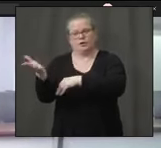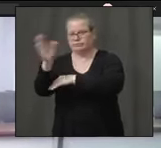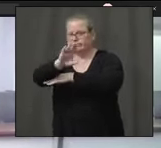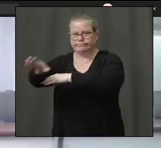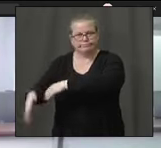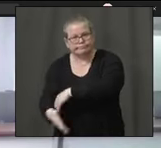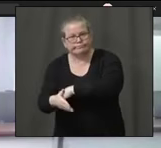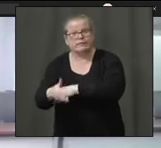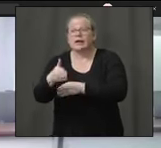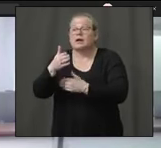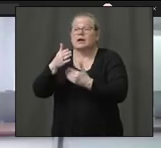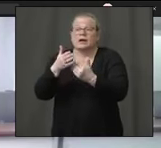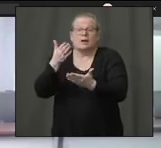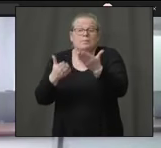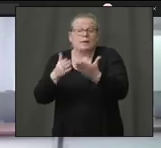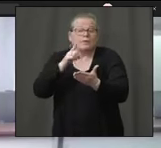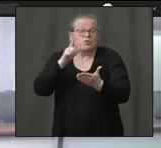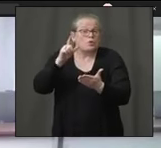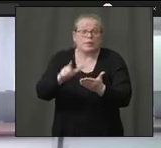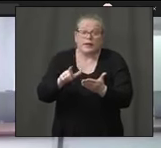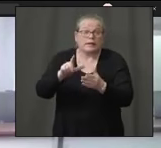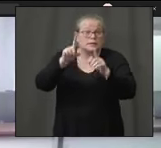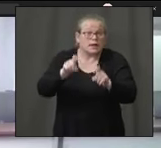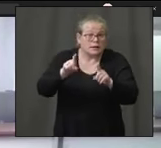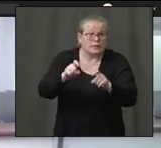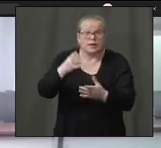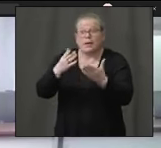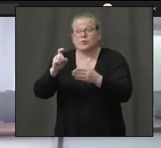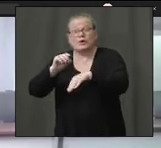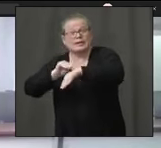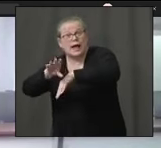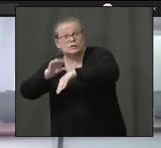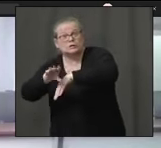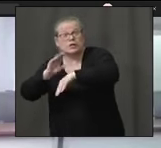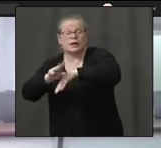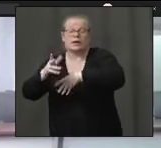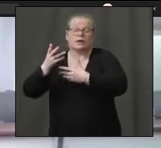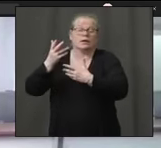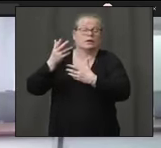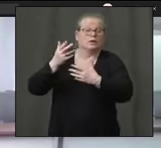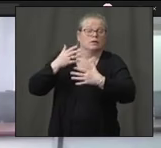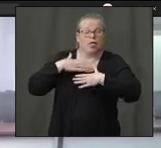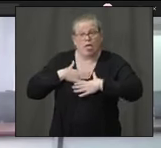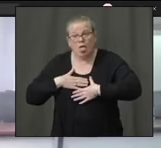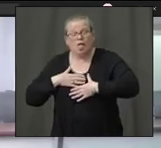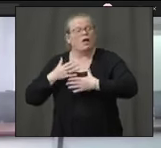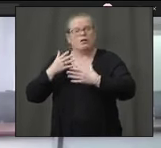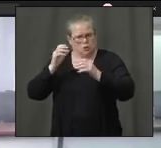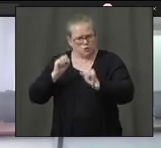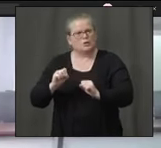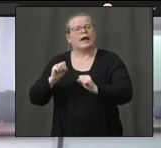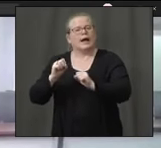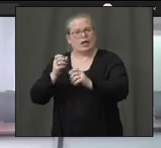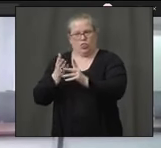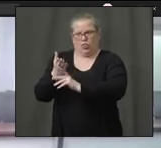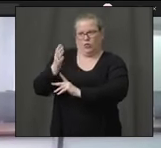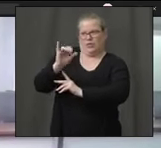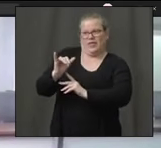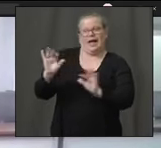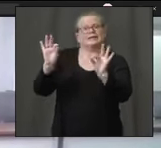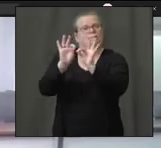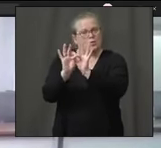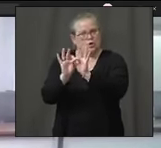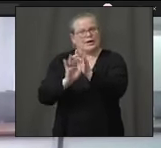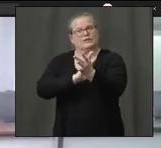need clinical guidance, need advice, they need counseling, they can get that through our trained and skilled experts. And that's important to us as we reach out